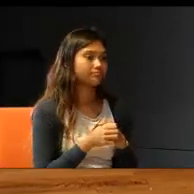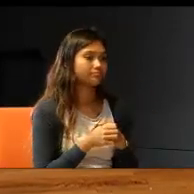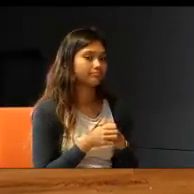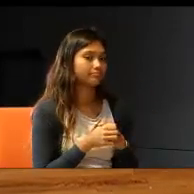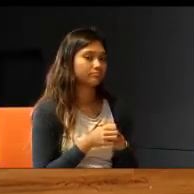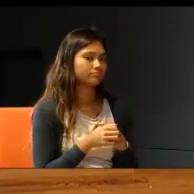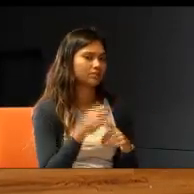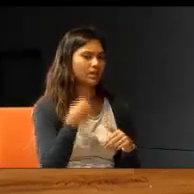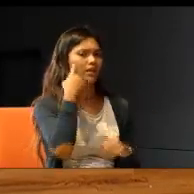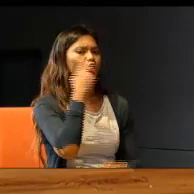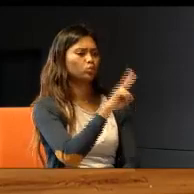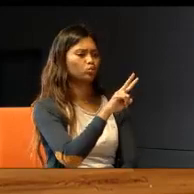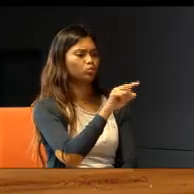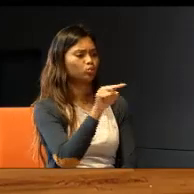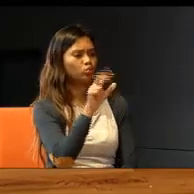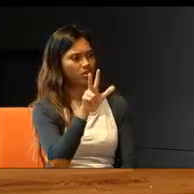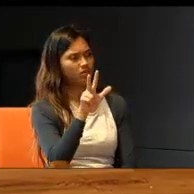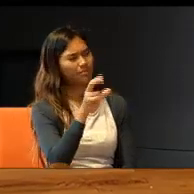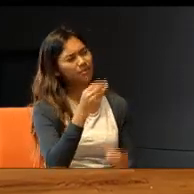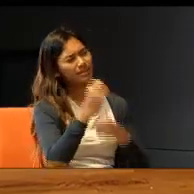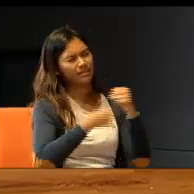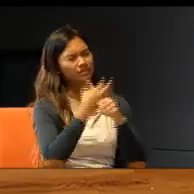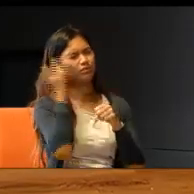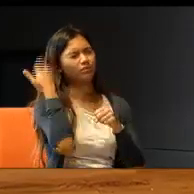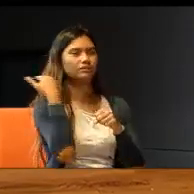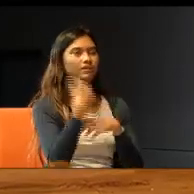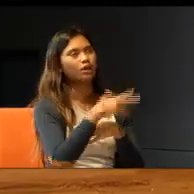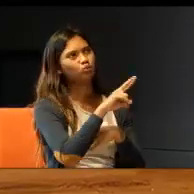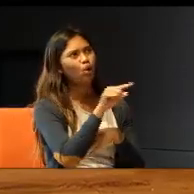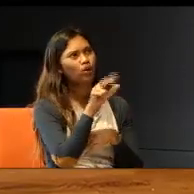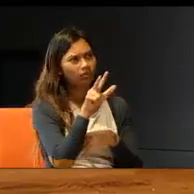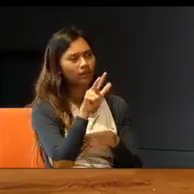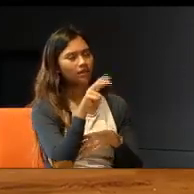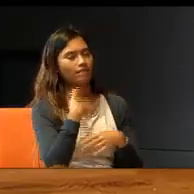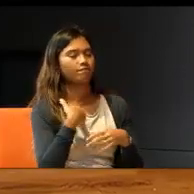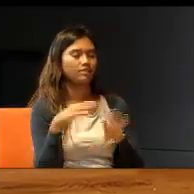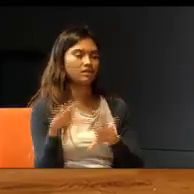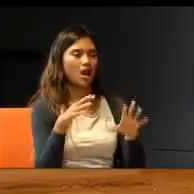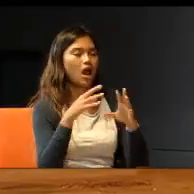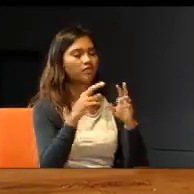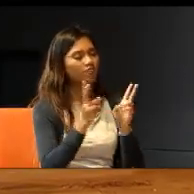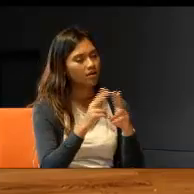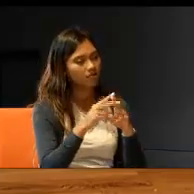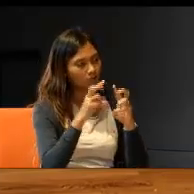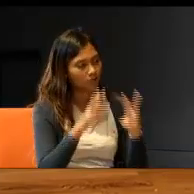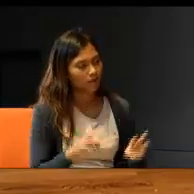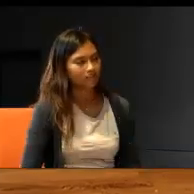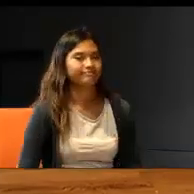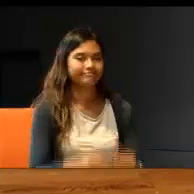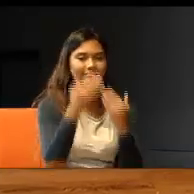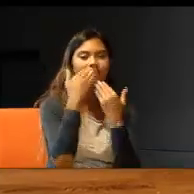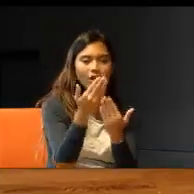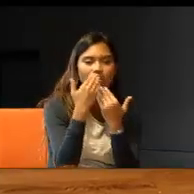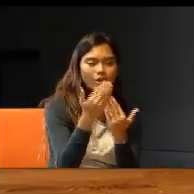two or three, so many years ago. By now, I will have done, very, very well, in the politics. Thank you.